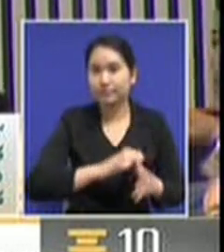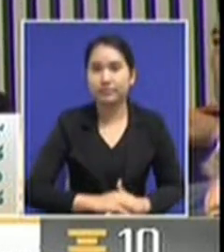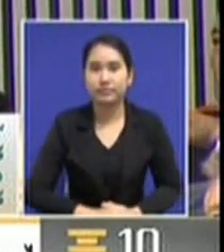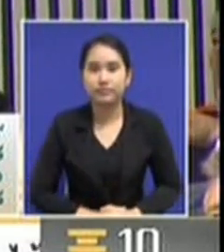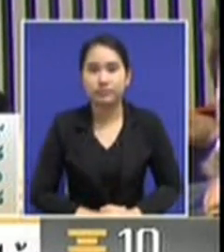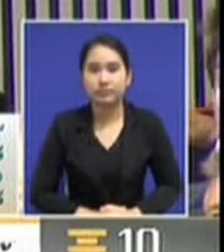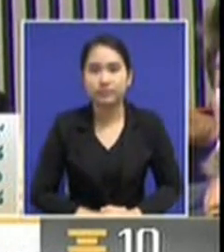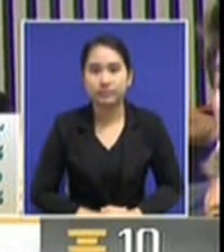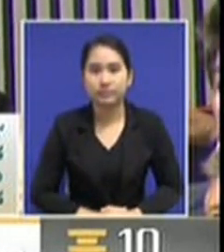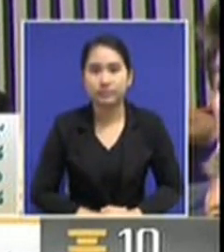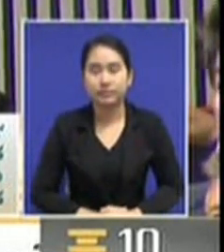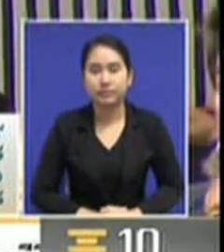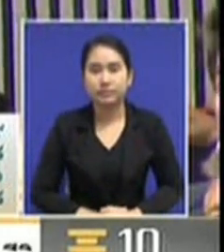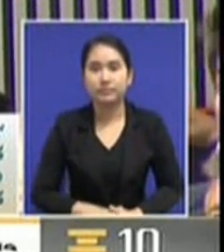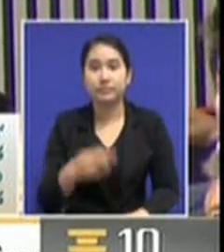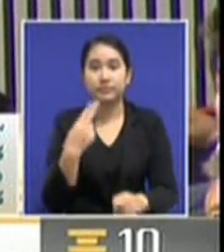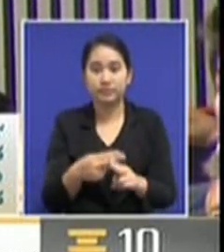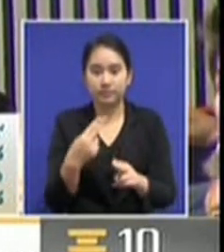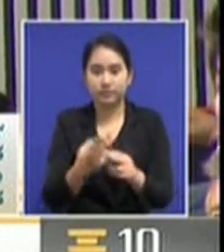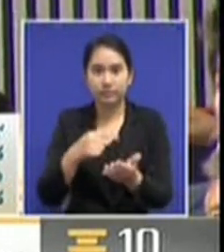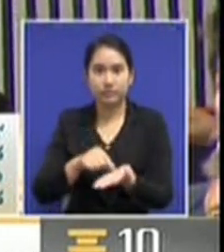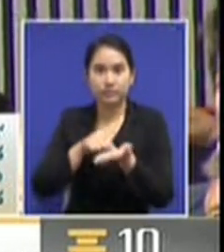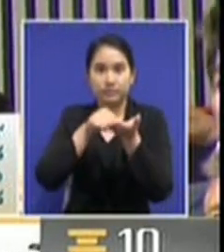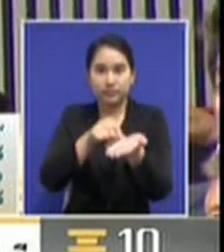Jigwung Rangit, the leader of the Future Forward Party.